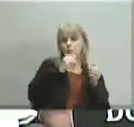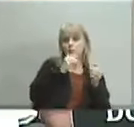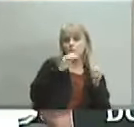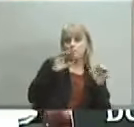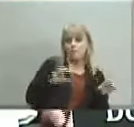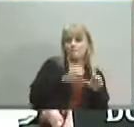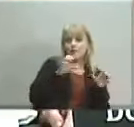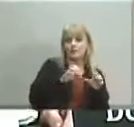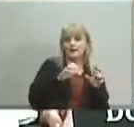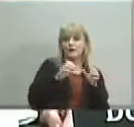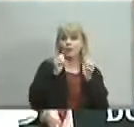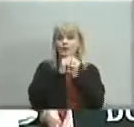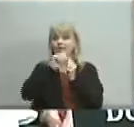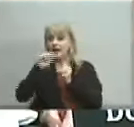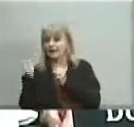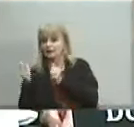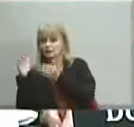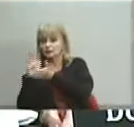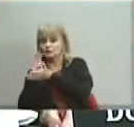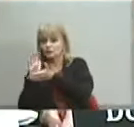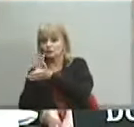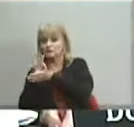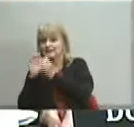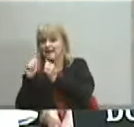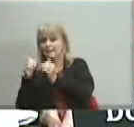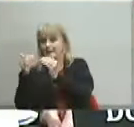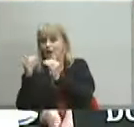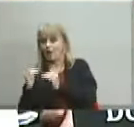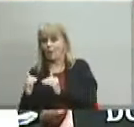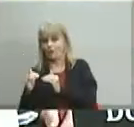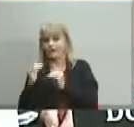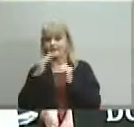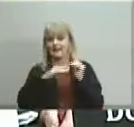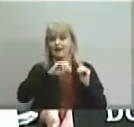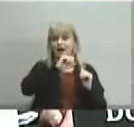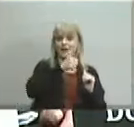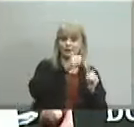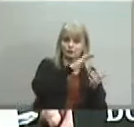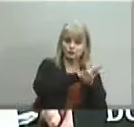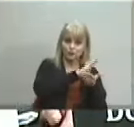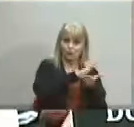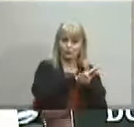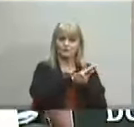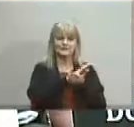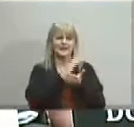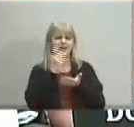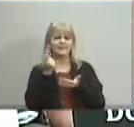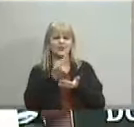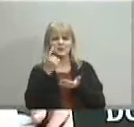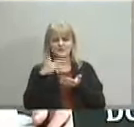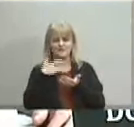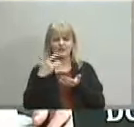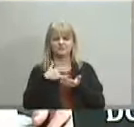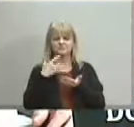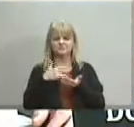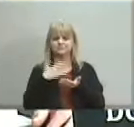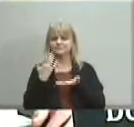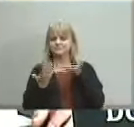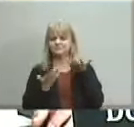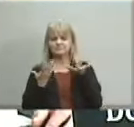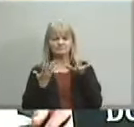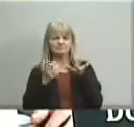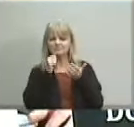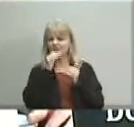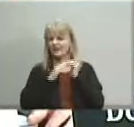lower performing so i'm i've always been uncomfortable with this and you know i just